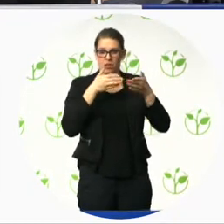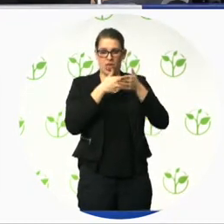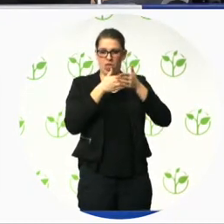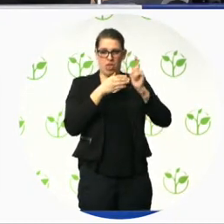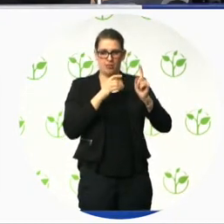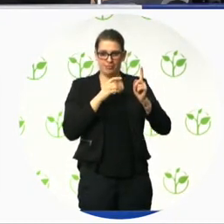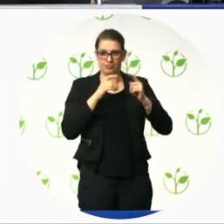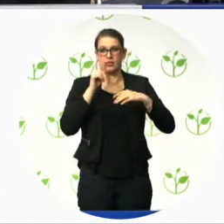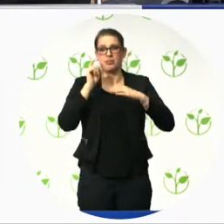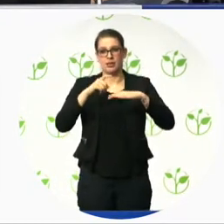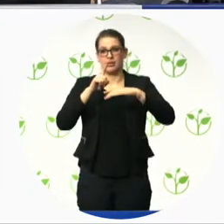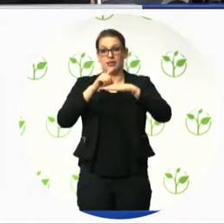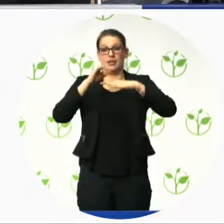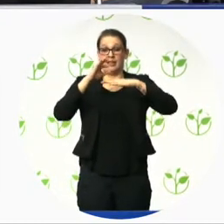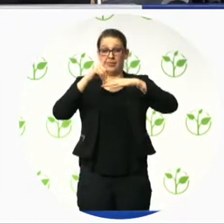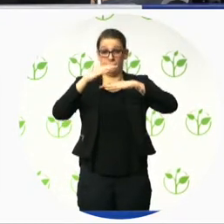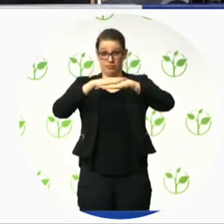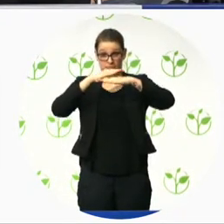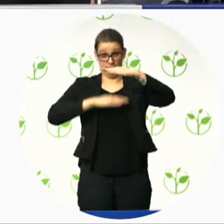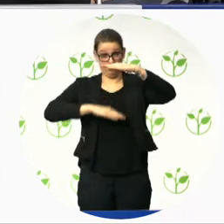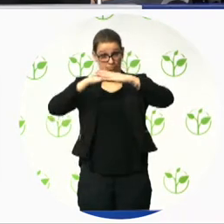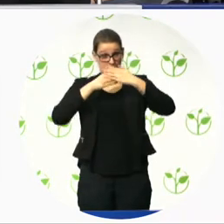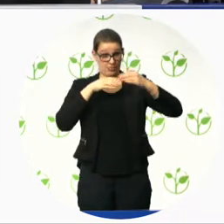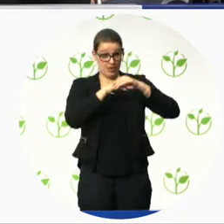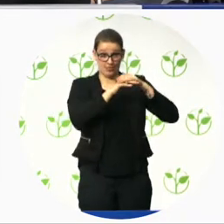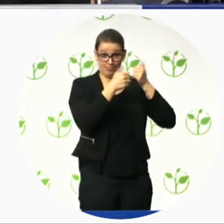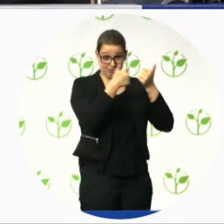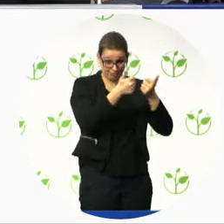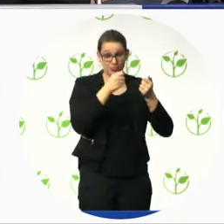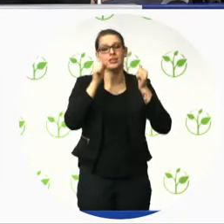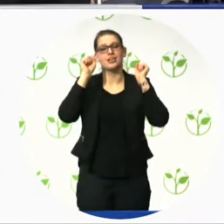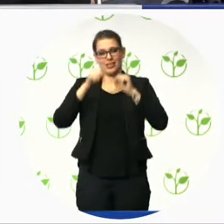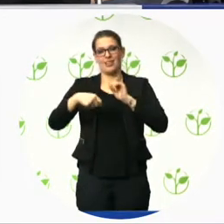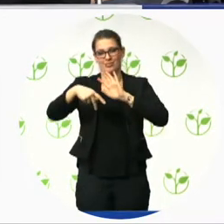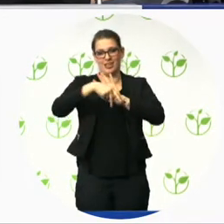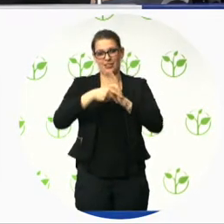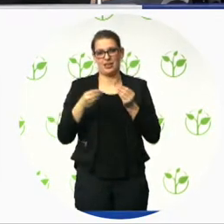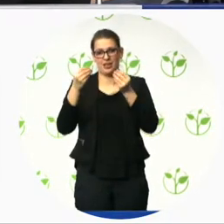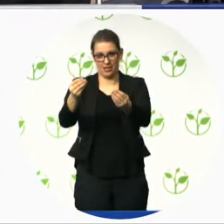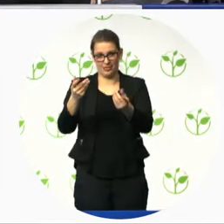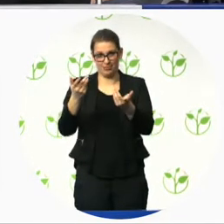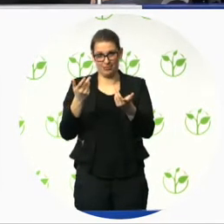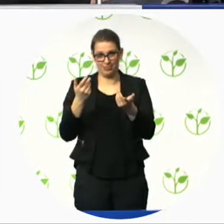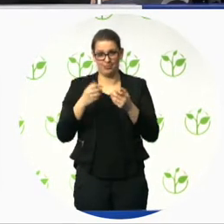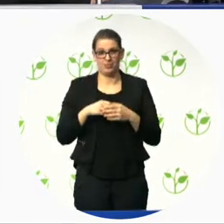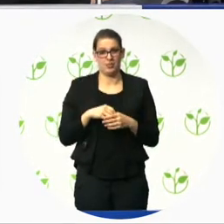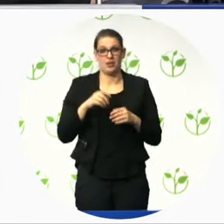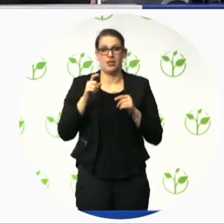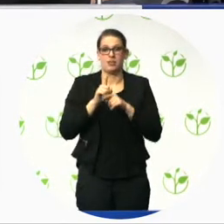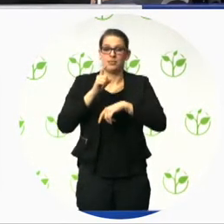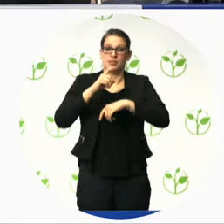or she or it has enough time to fulfill the procedure to make the website